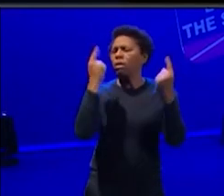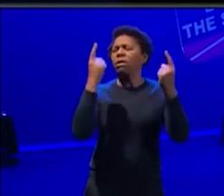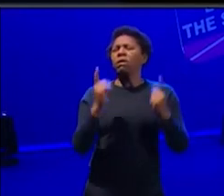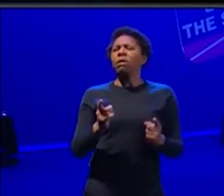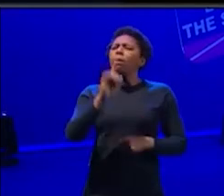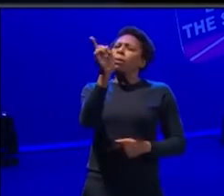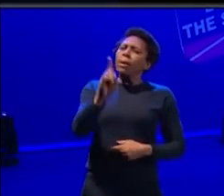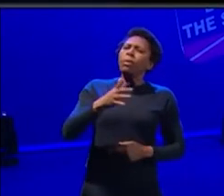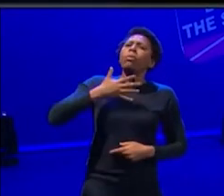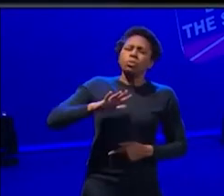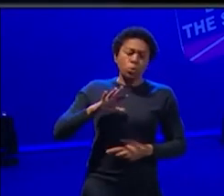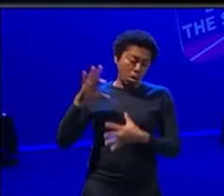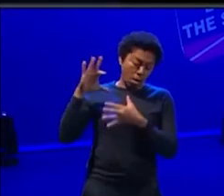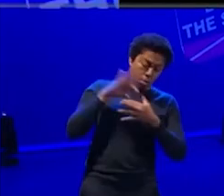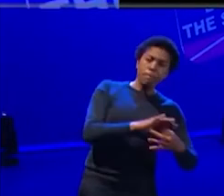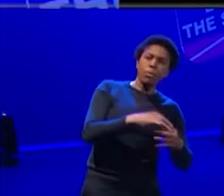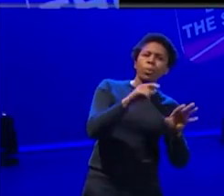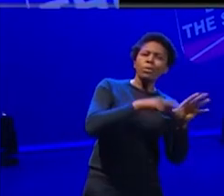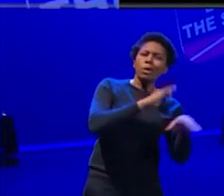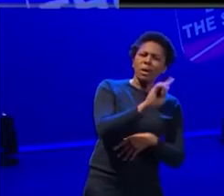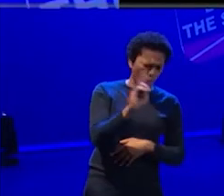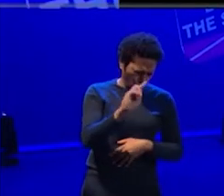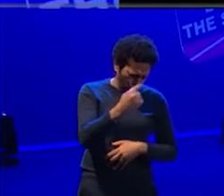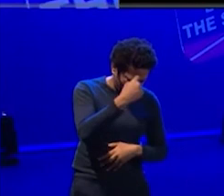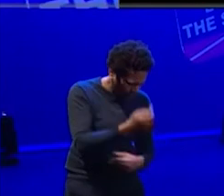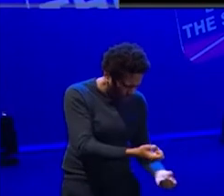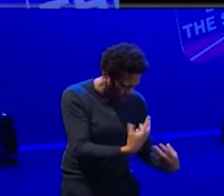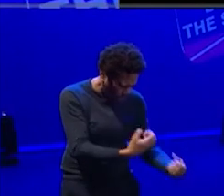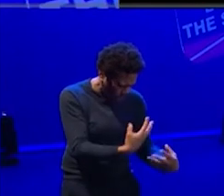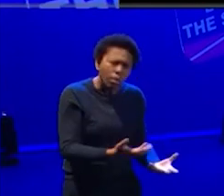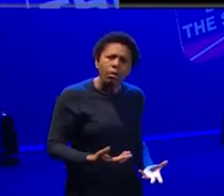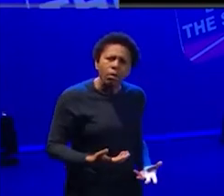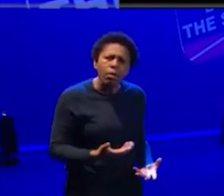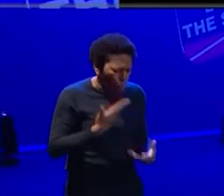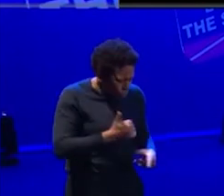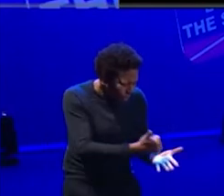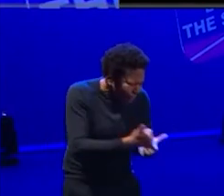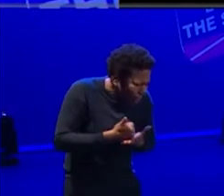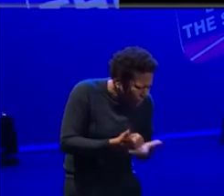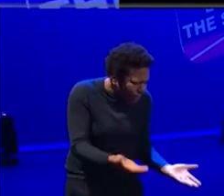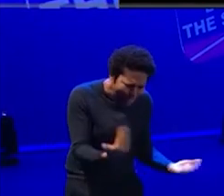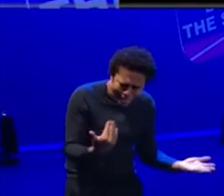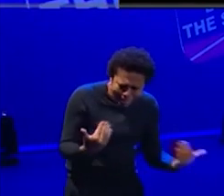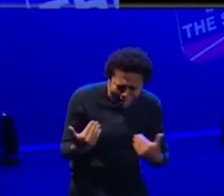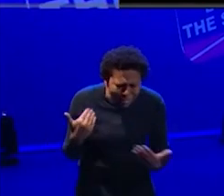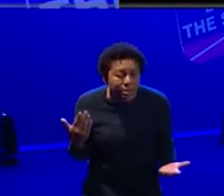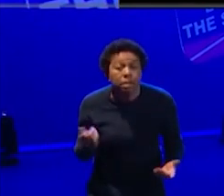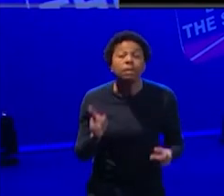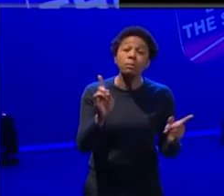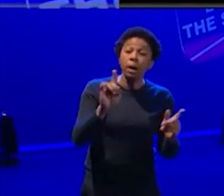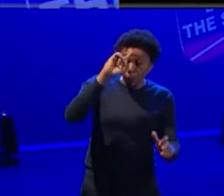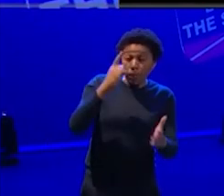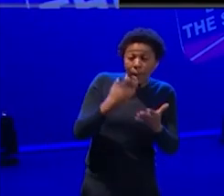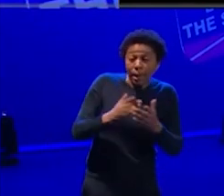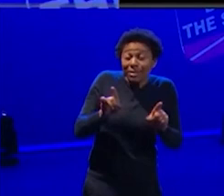really want to tap into young people and what young people think and, uh, want advice from young people. But we also believe that,